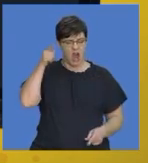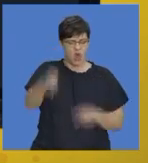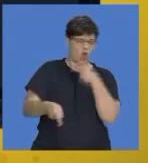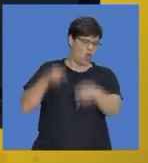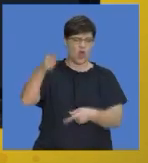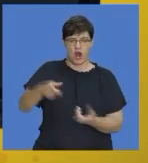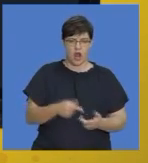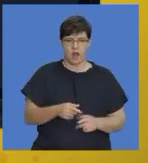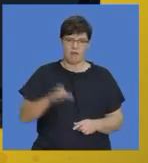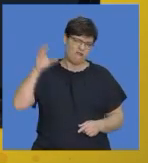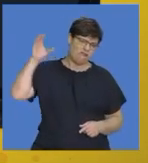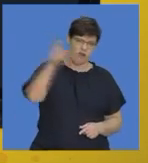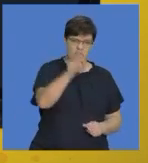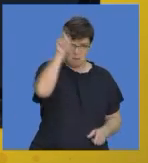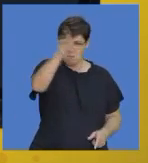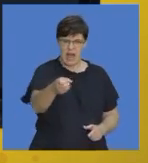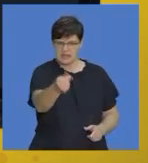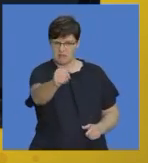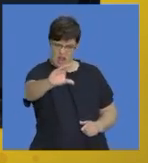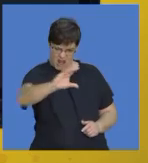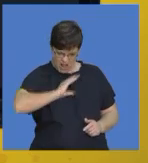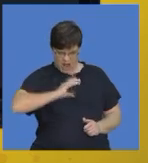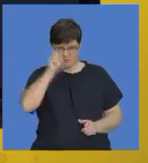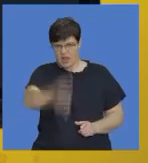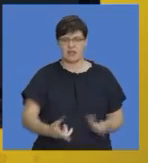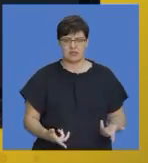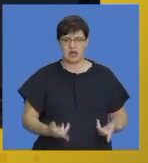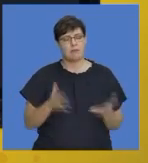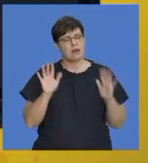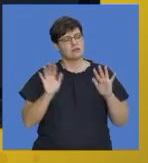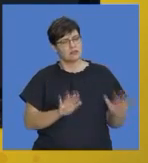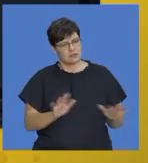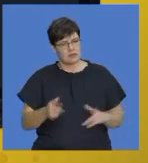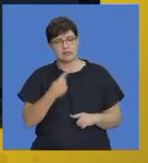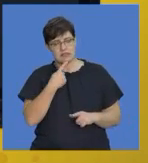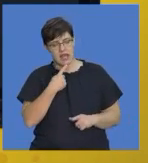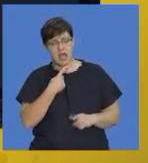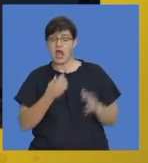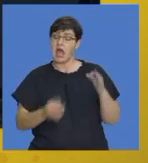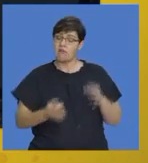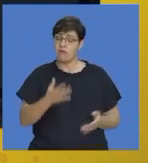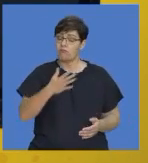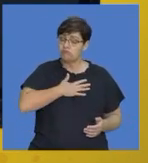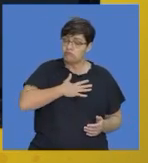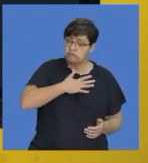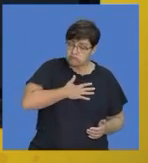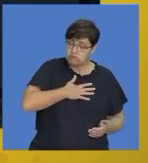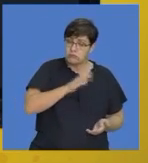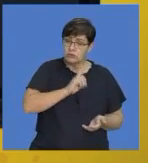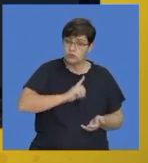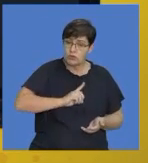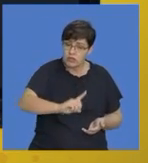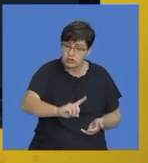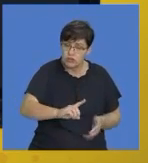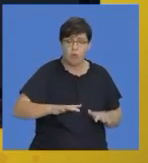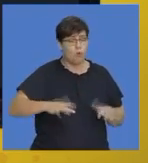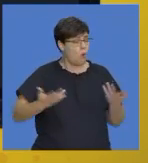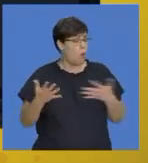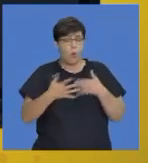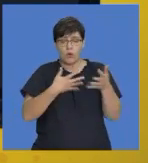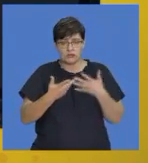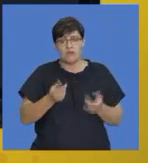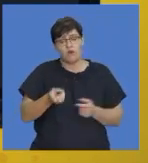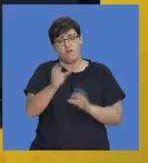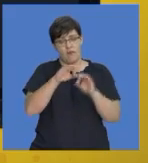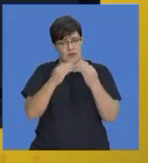force people to give us donations. You have to very tactfully say that donations, people who want to make donations or whatever to the